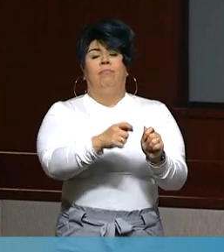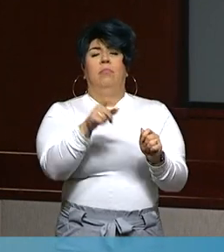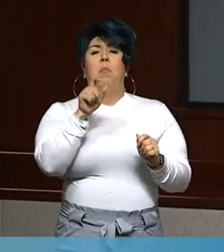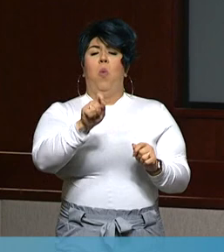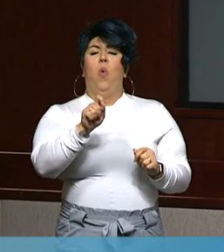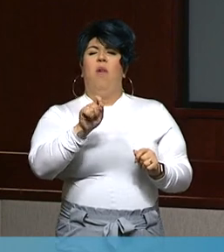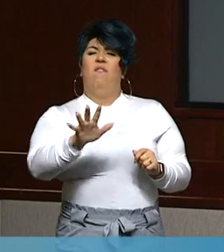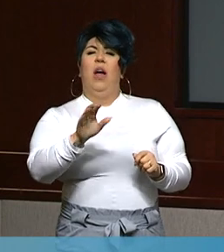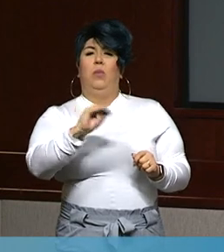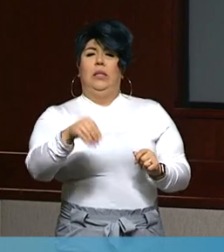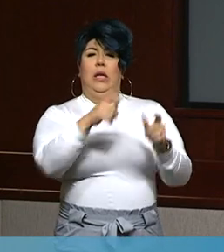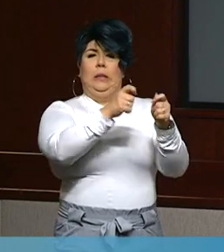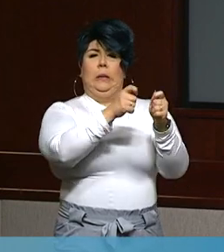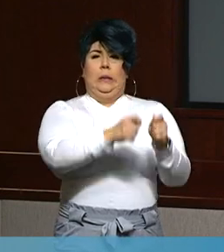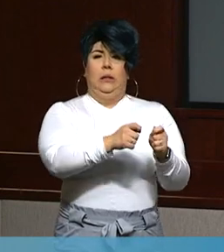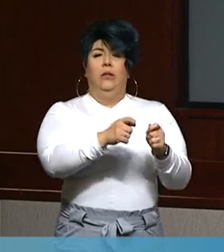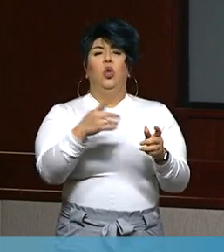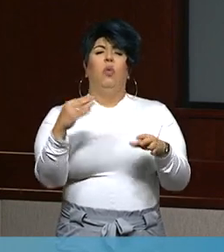percent.